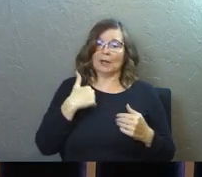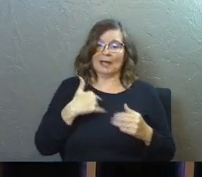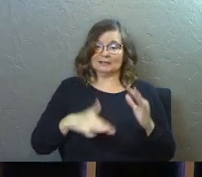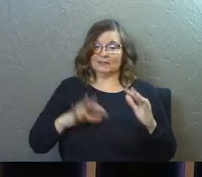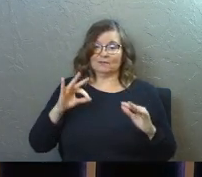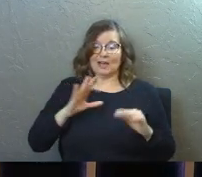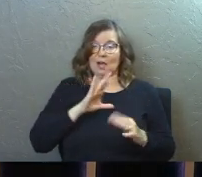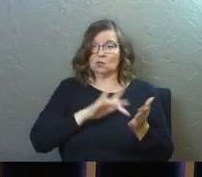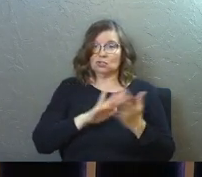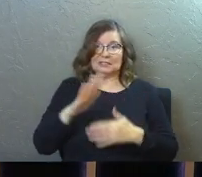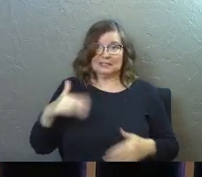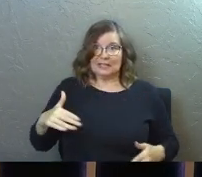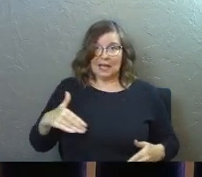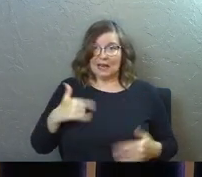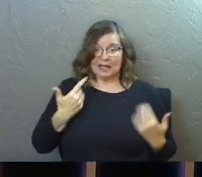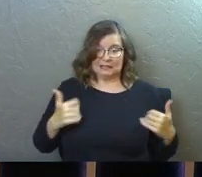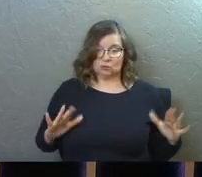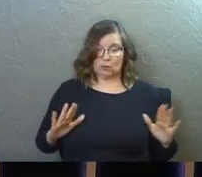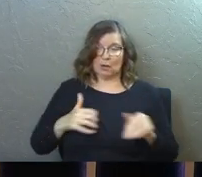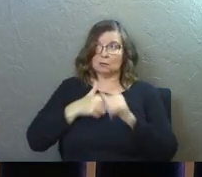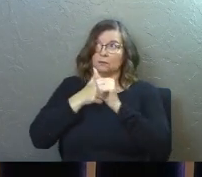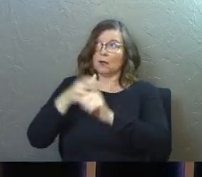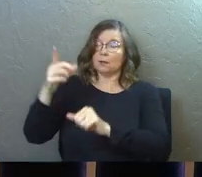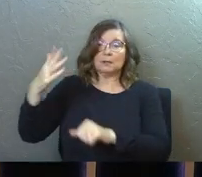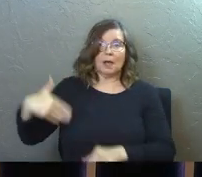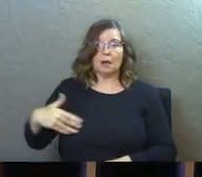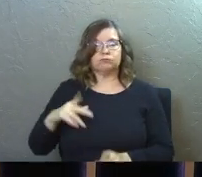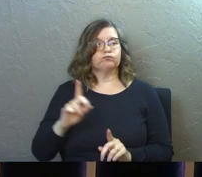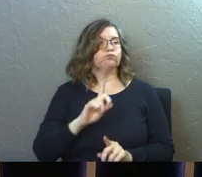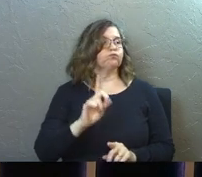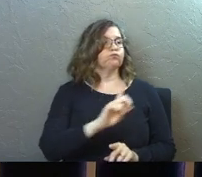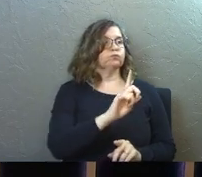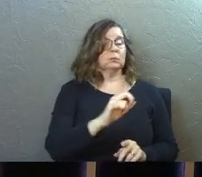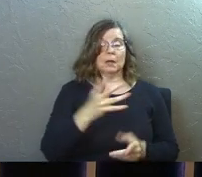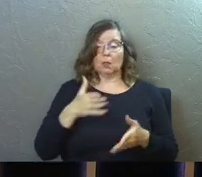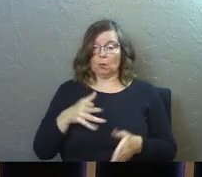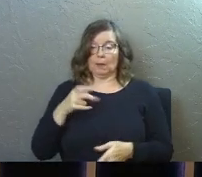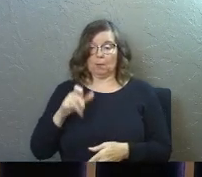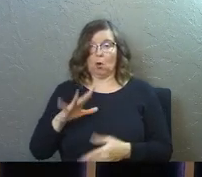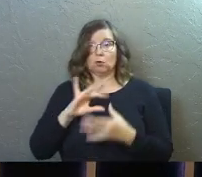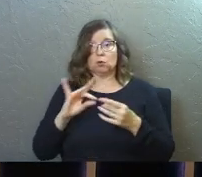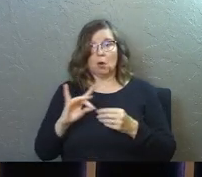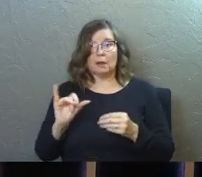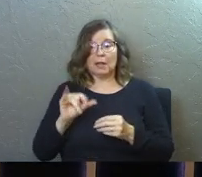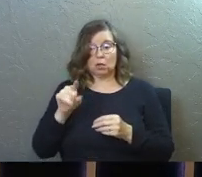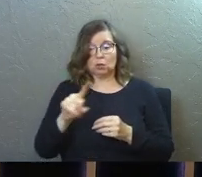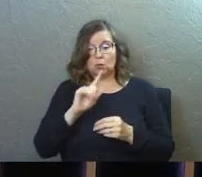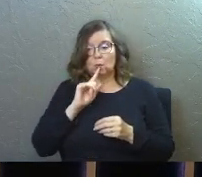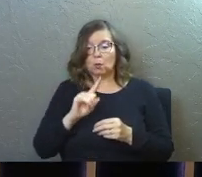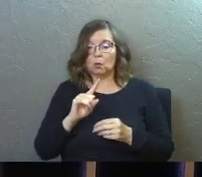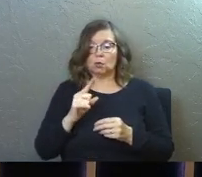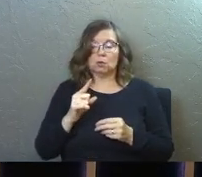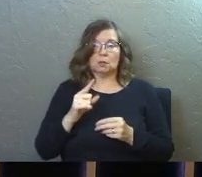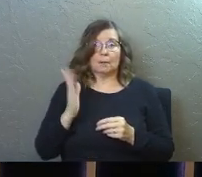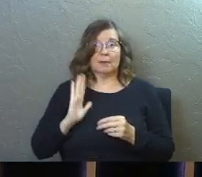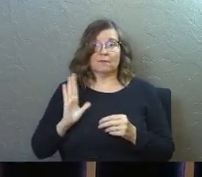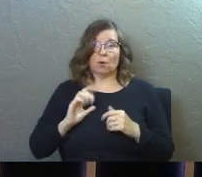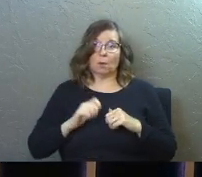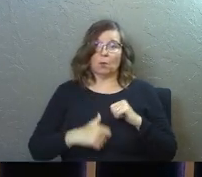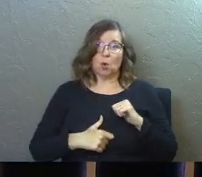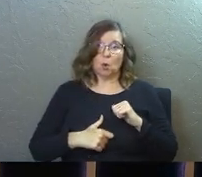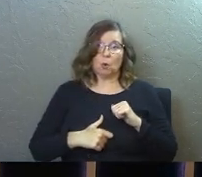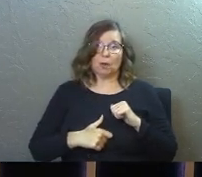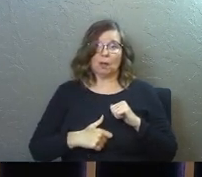hasn't found Jesus Christ yet. It hasn't surrendered to him yet. And the way Paul talks about it here is like, you were so broken and